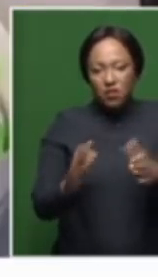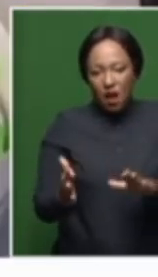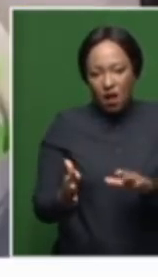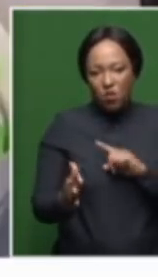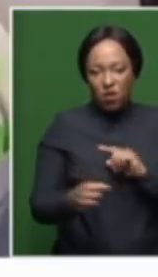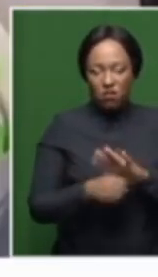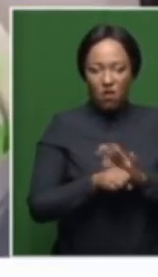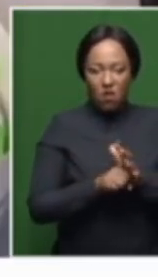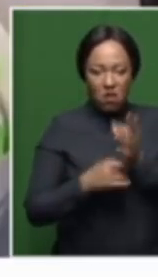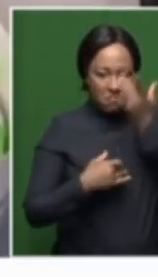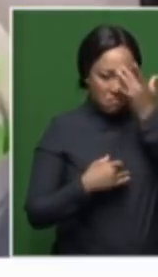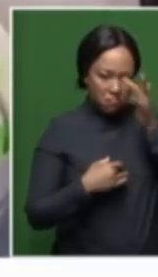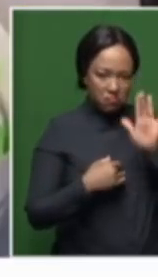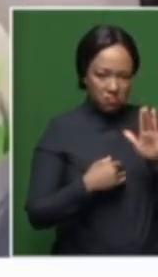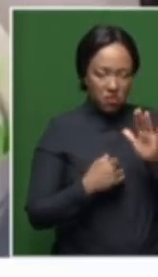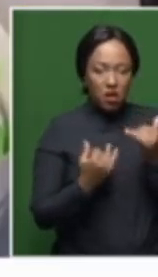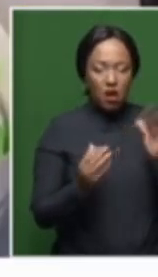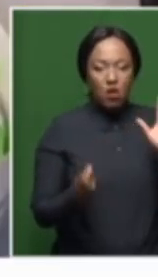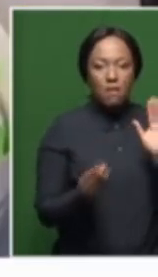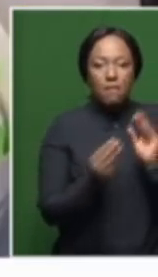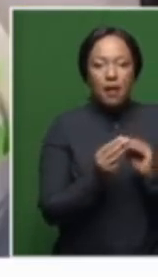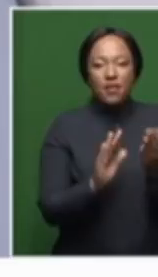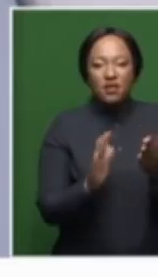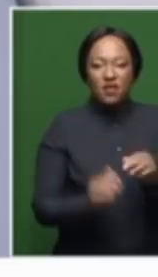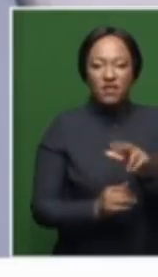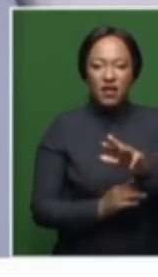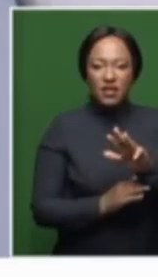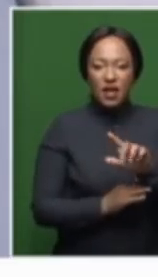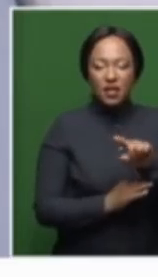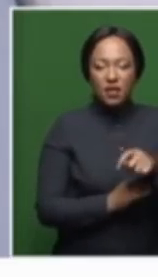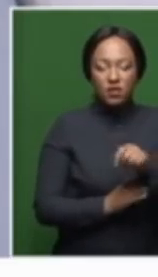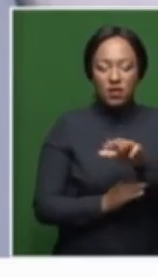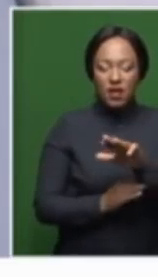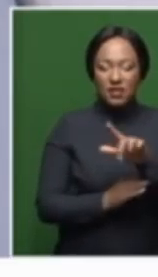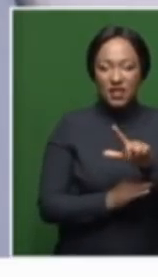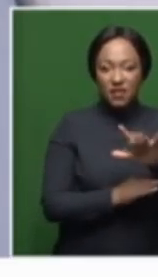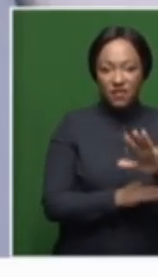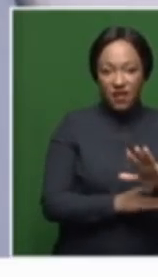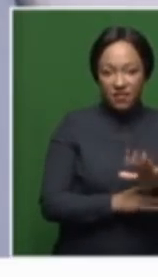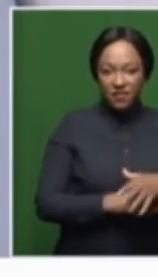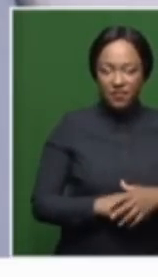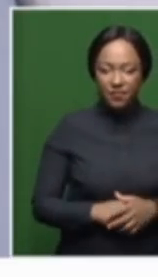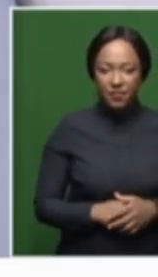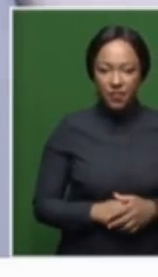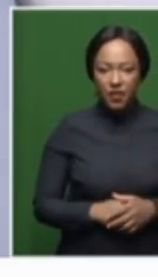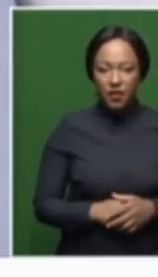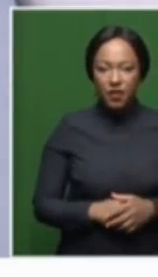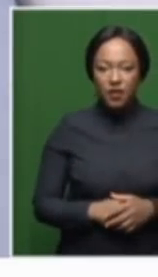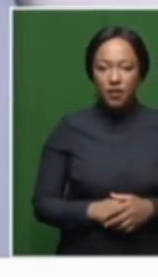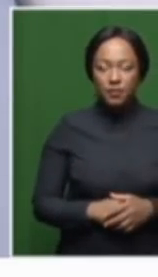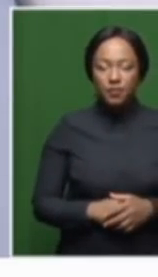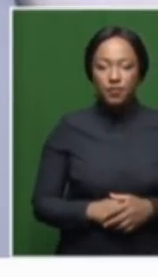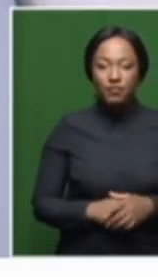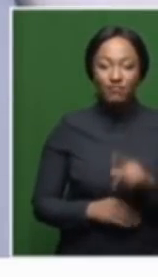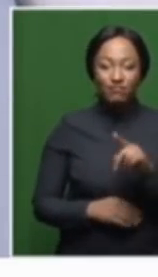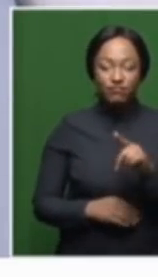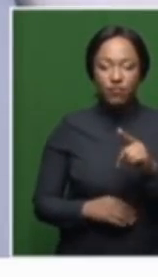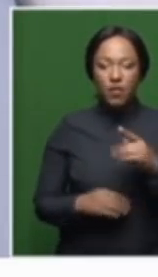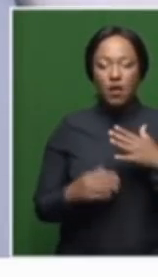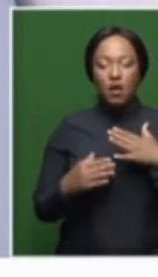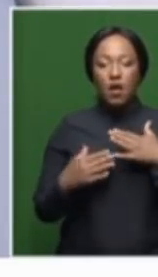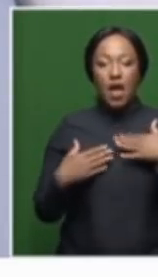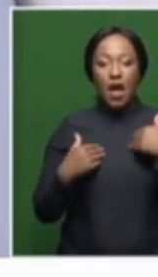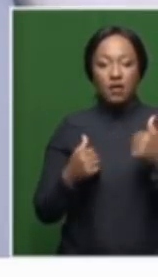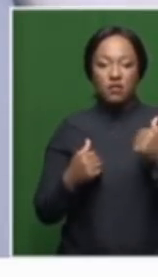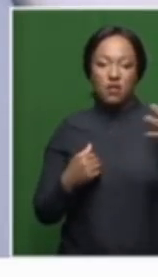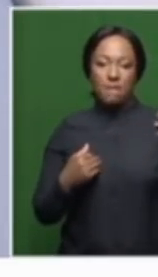-19-related complications, putting the national death toll at 89,975. Meanwhile, Health Minister Job